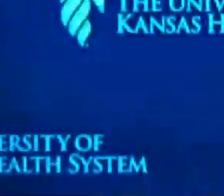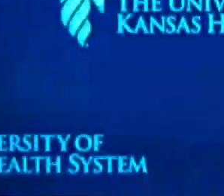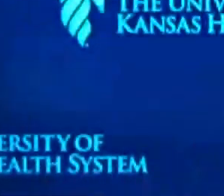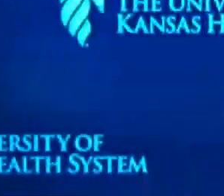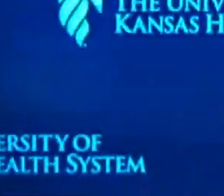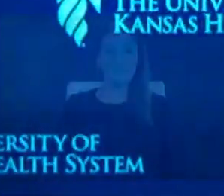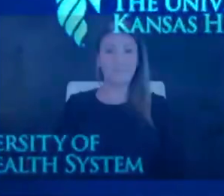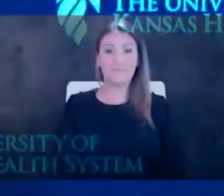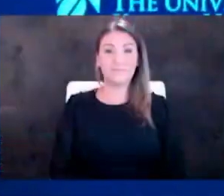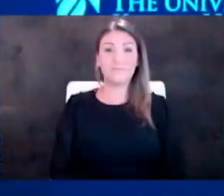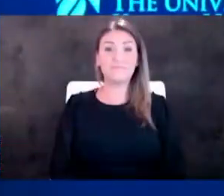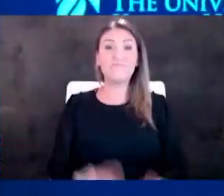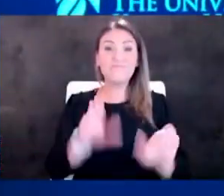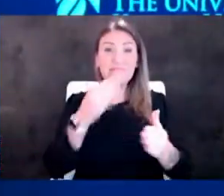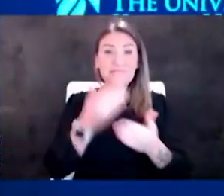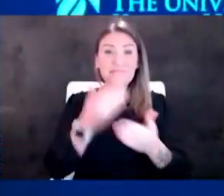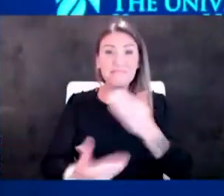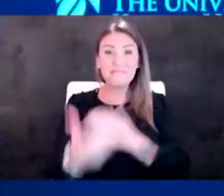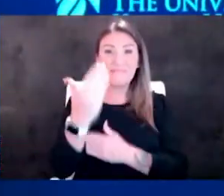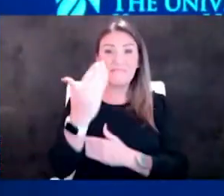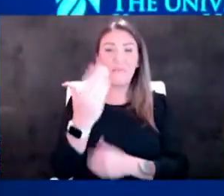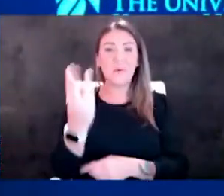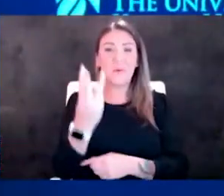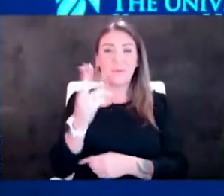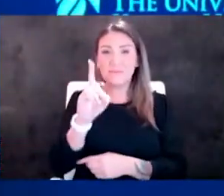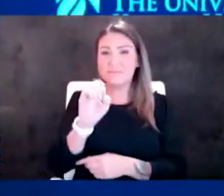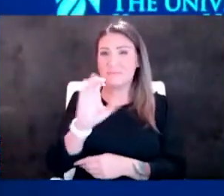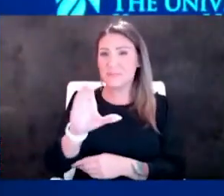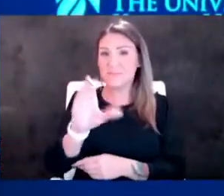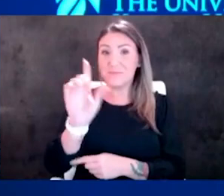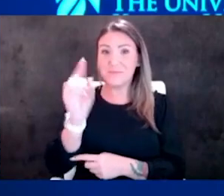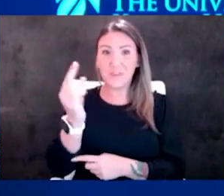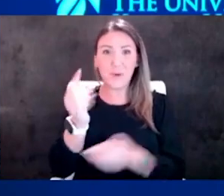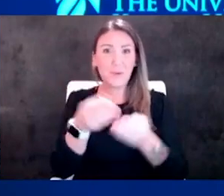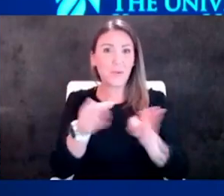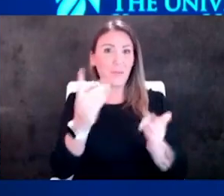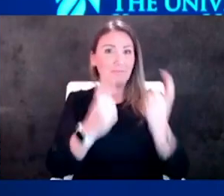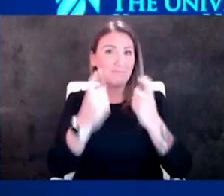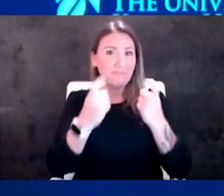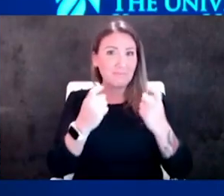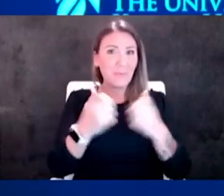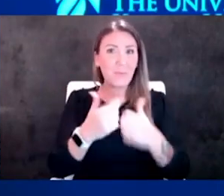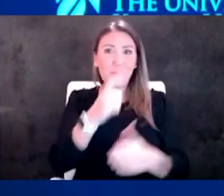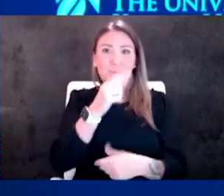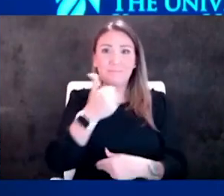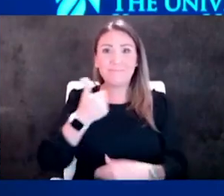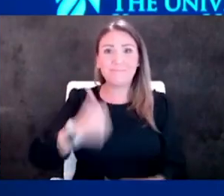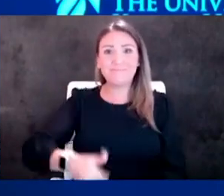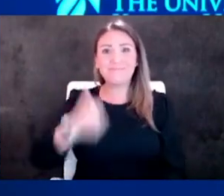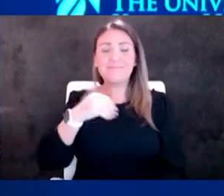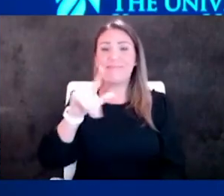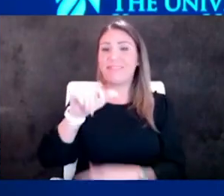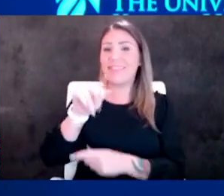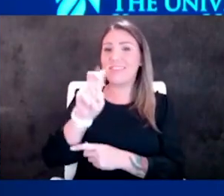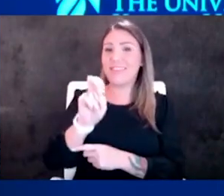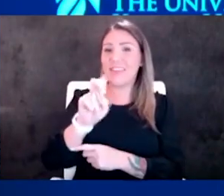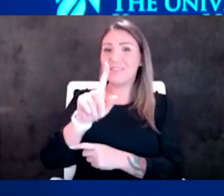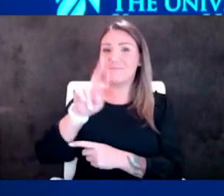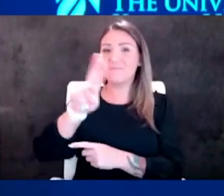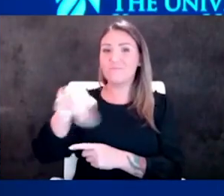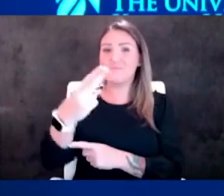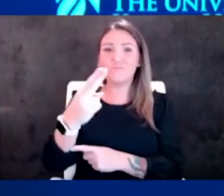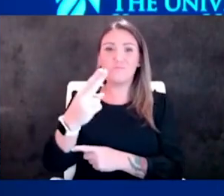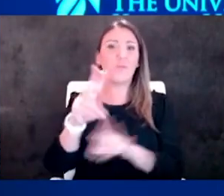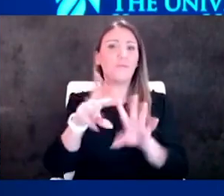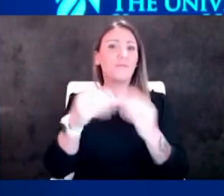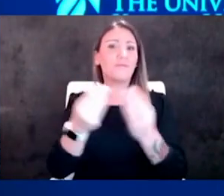hey good morning it's Wednesday December the 1st you're back on open mics with Dr. Stites we're broadcasting live from the Dolph Simons Family Studio here at the University of